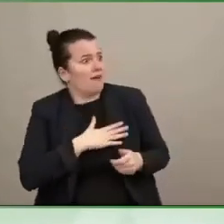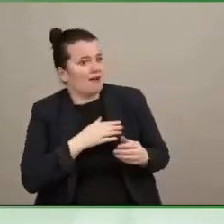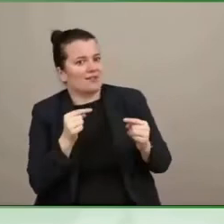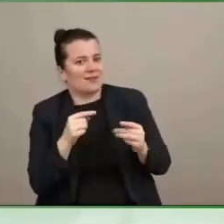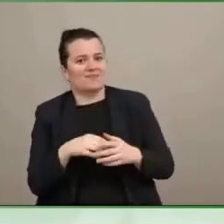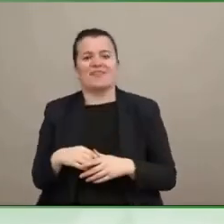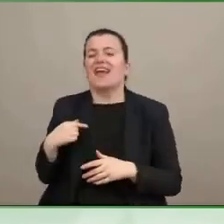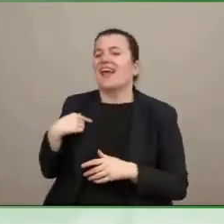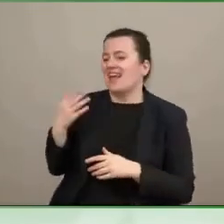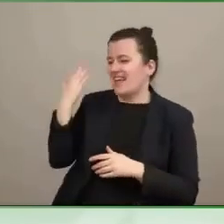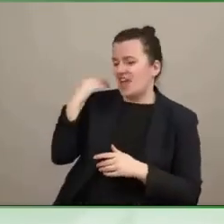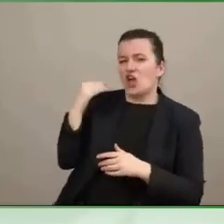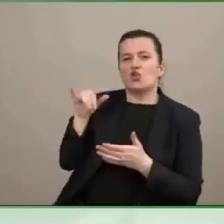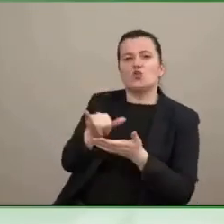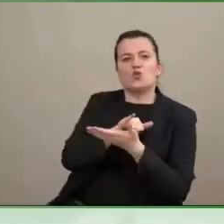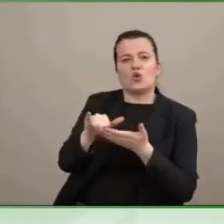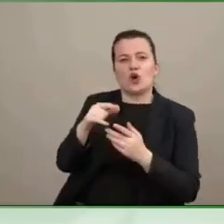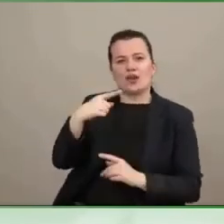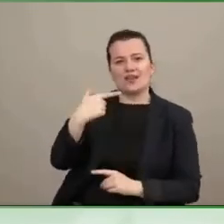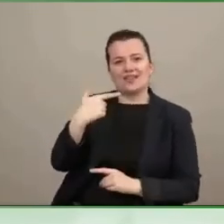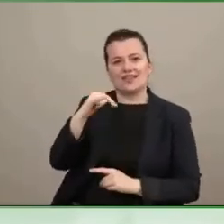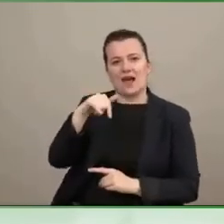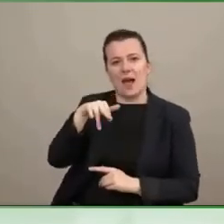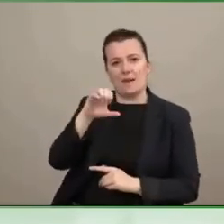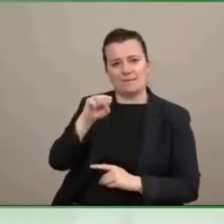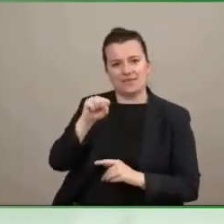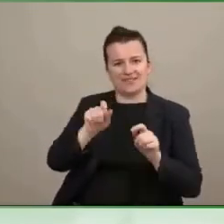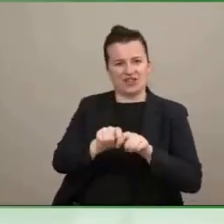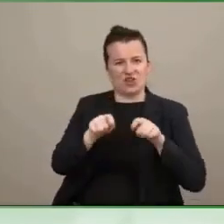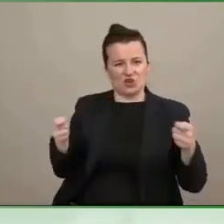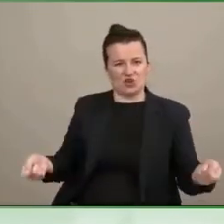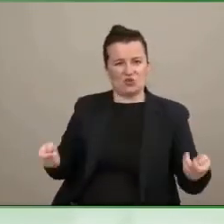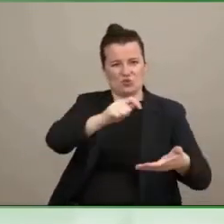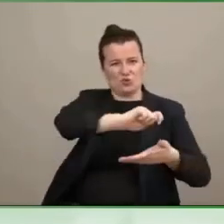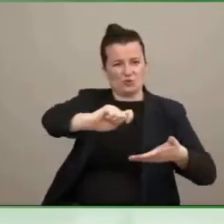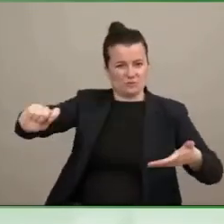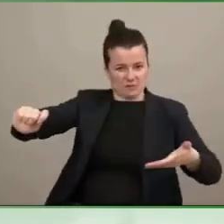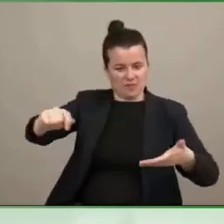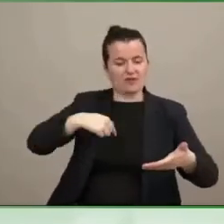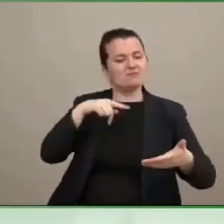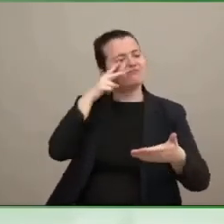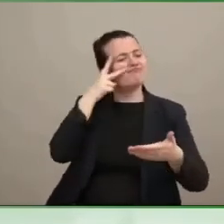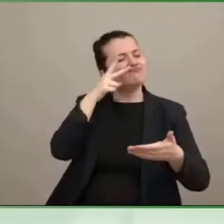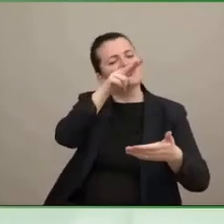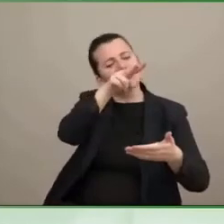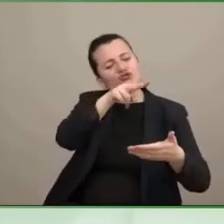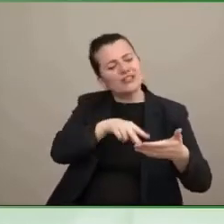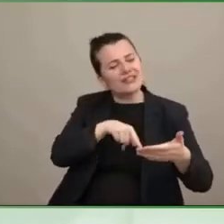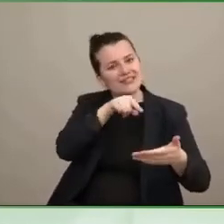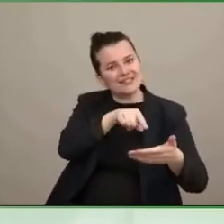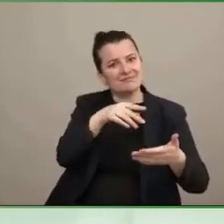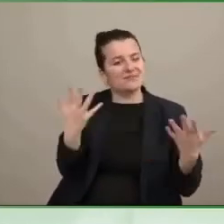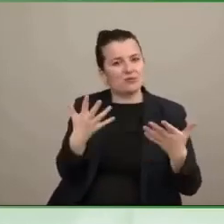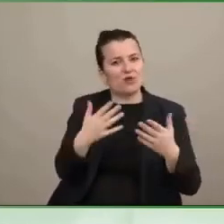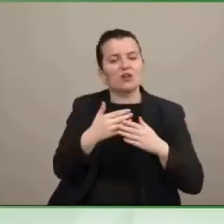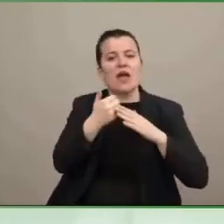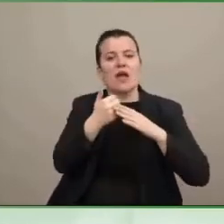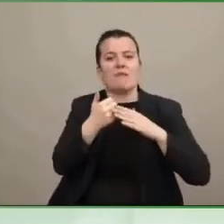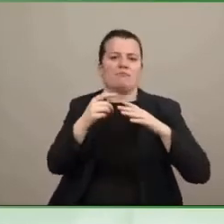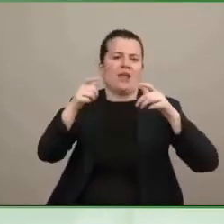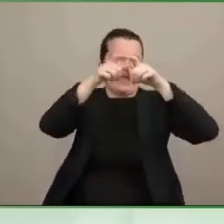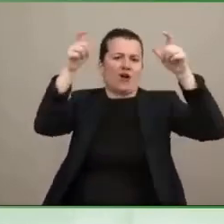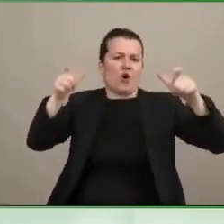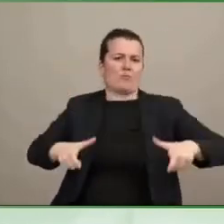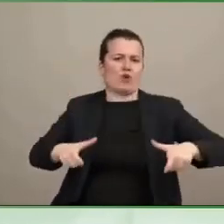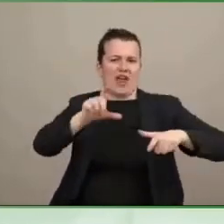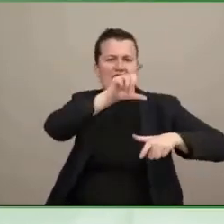this week, that large newspaper in the U.S., which talked about how CEOs of major corporations want everybody back